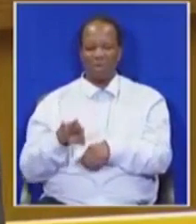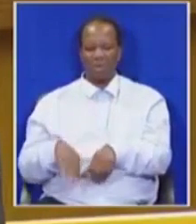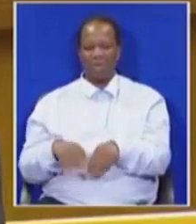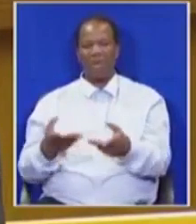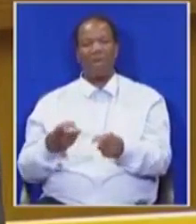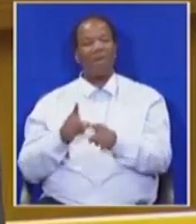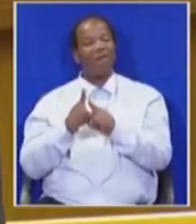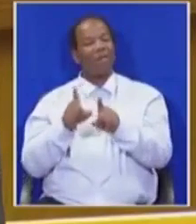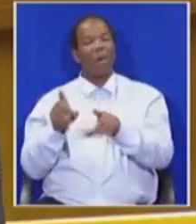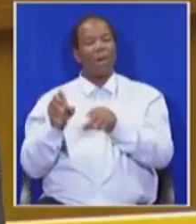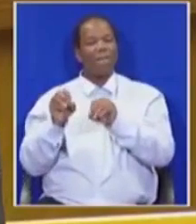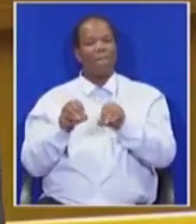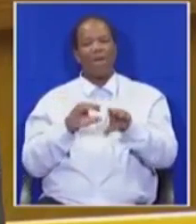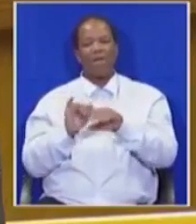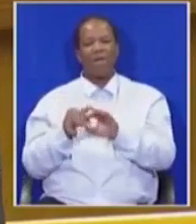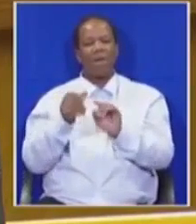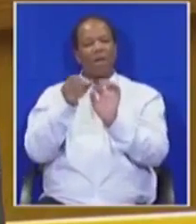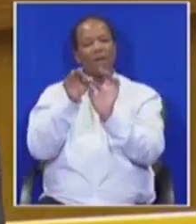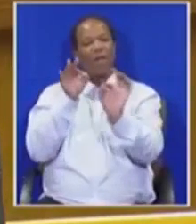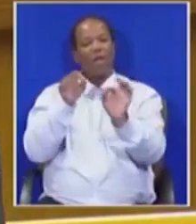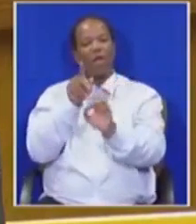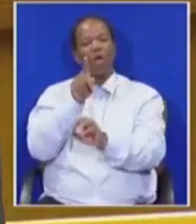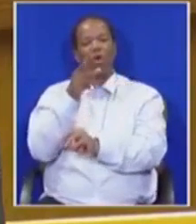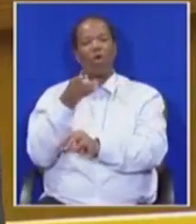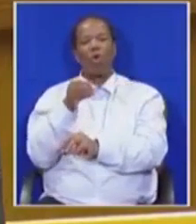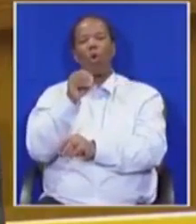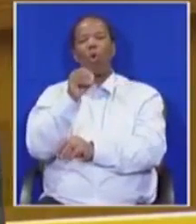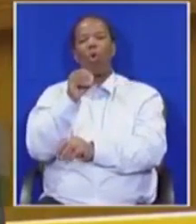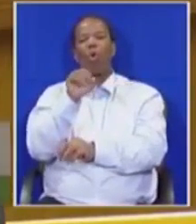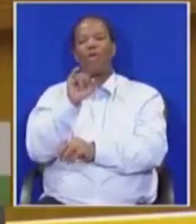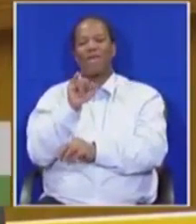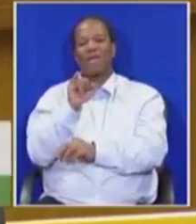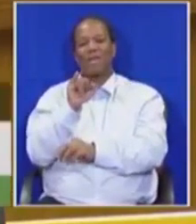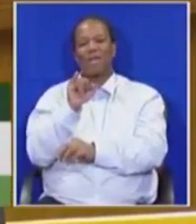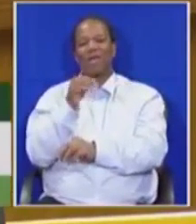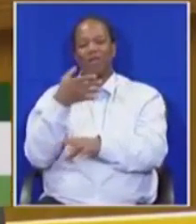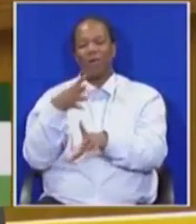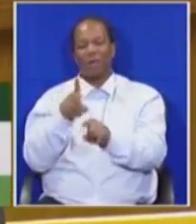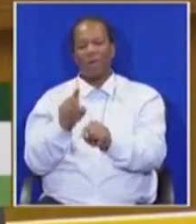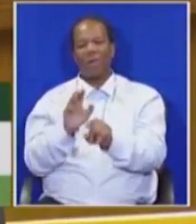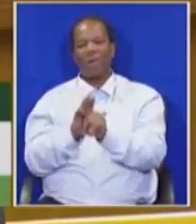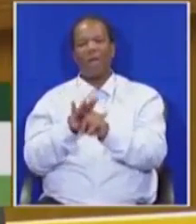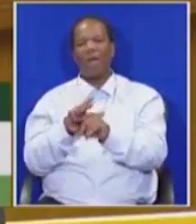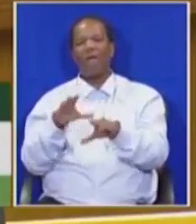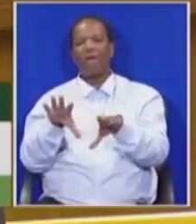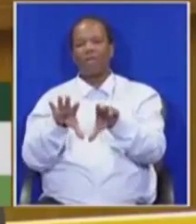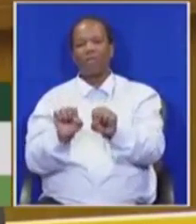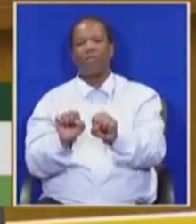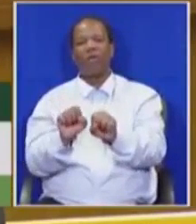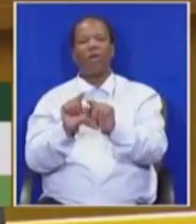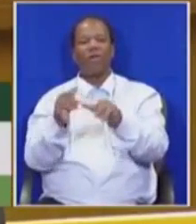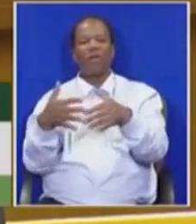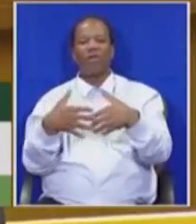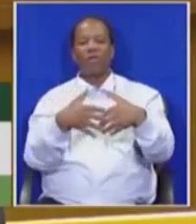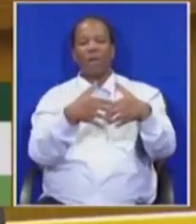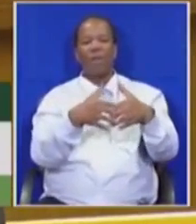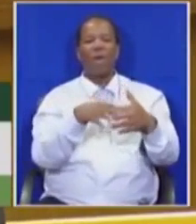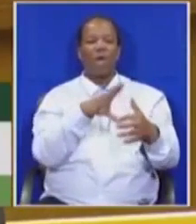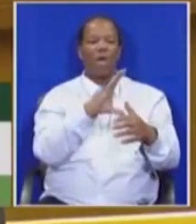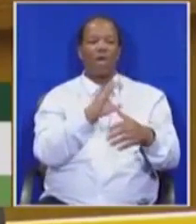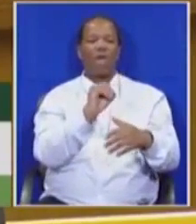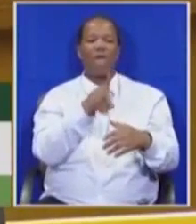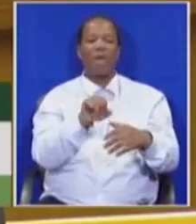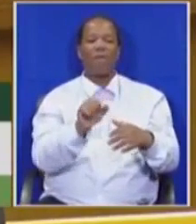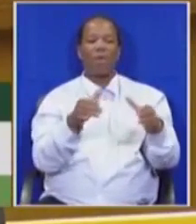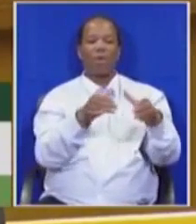days when the Koi of the Cape were defeated and conquered at the establishment of the Cape Colony to the area of